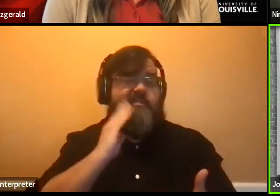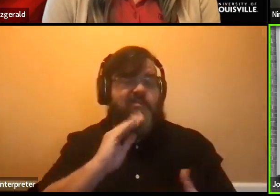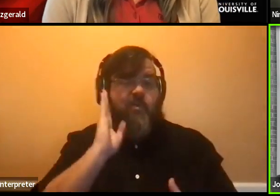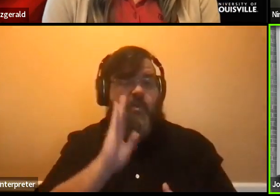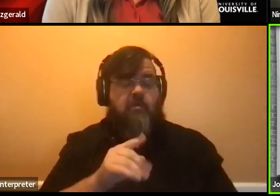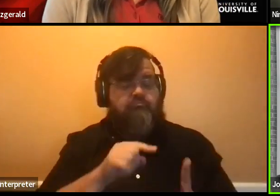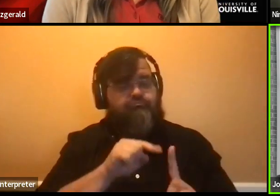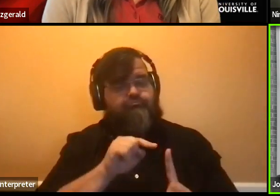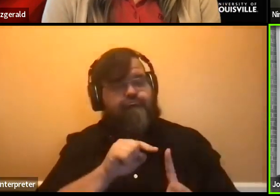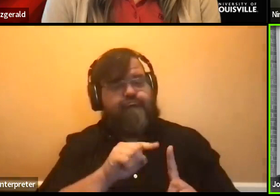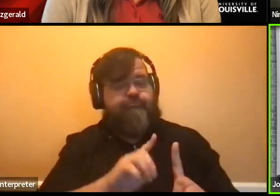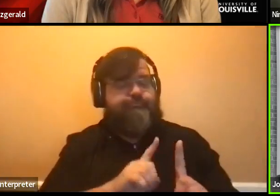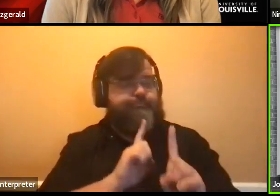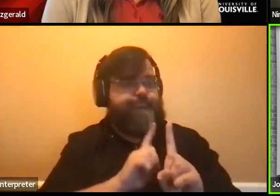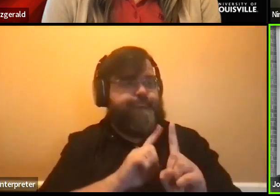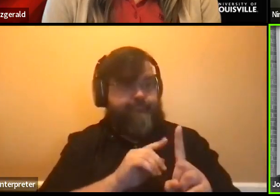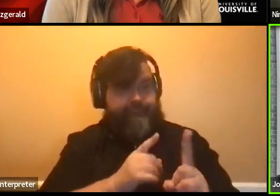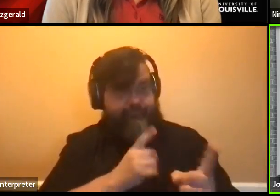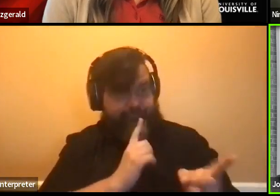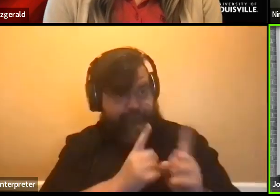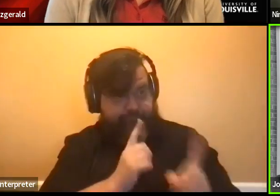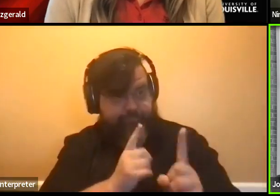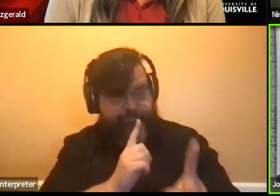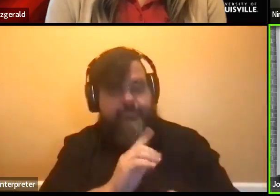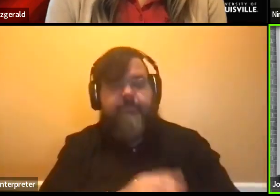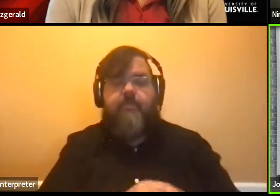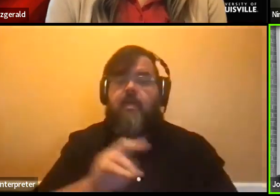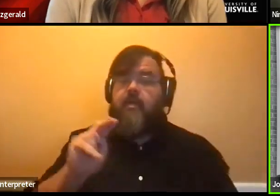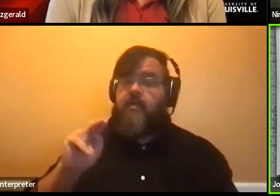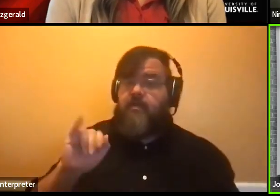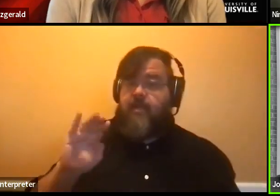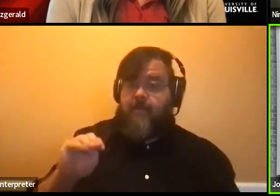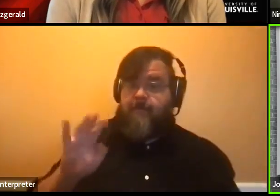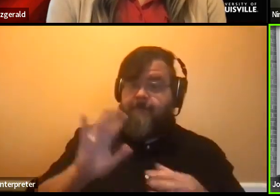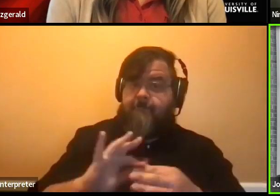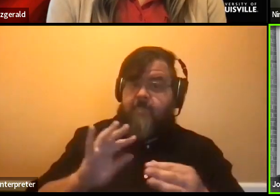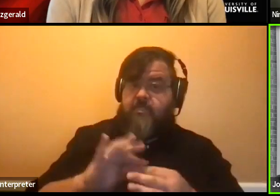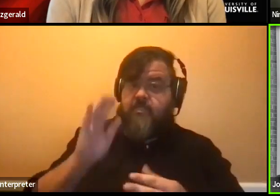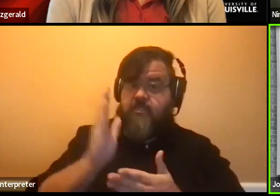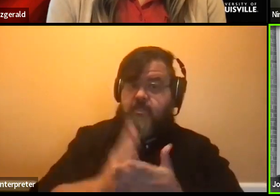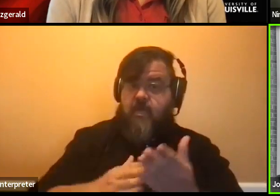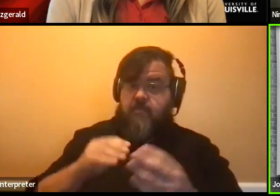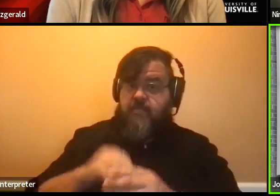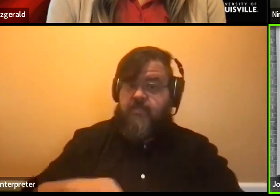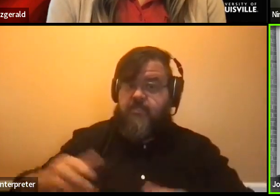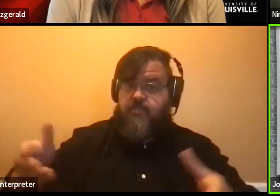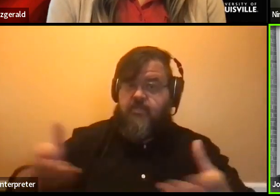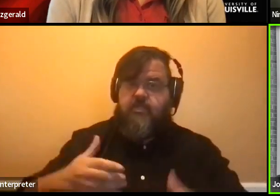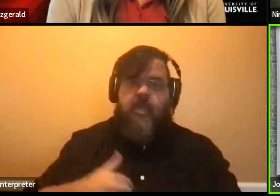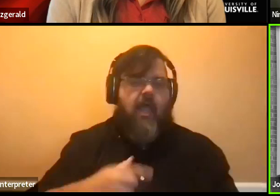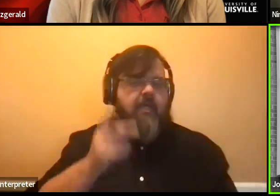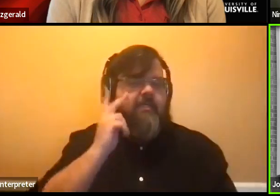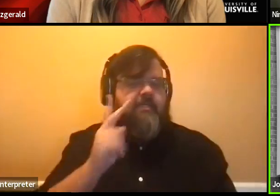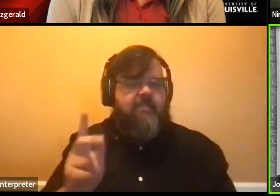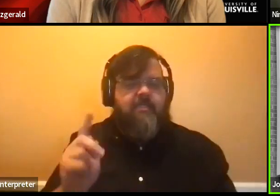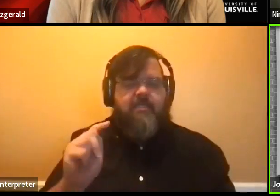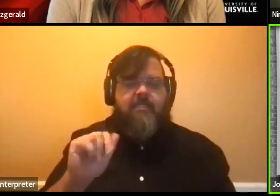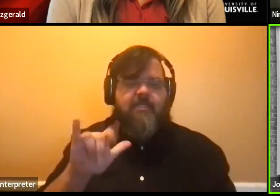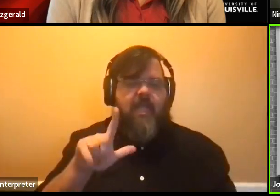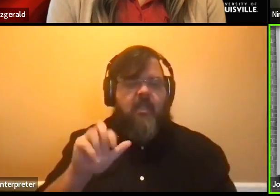And we have mentioned some in her introduction. And I see that Taylor is logging in